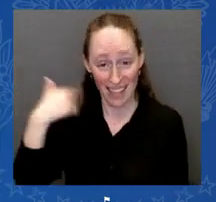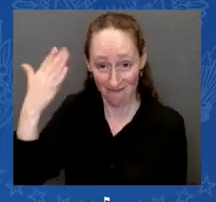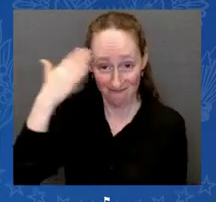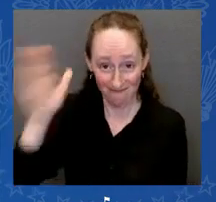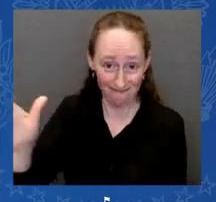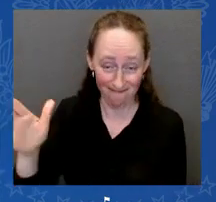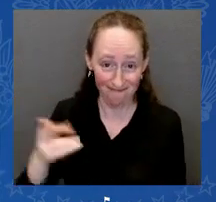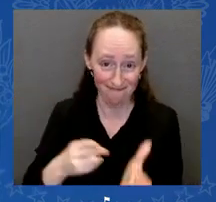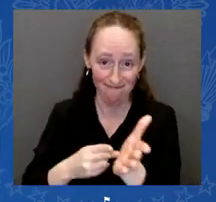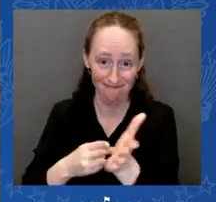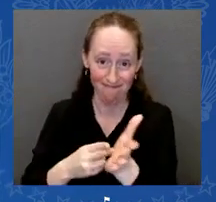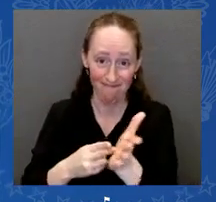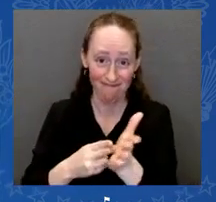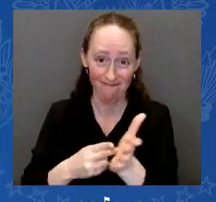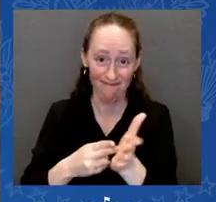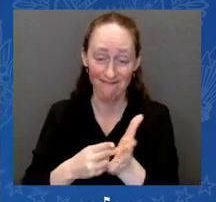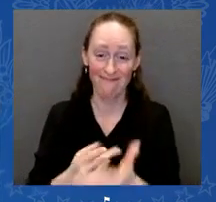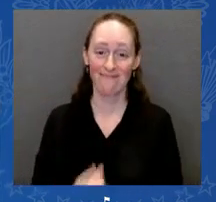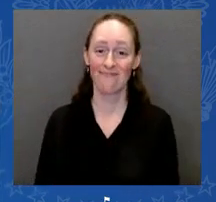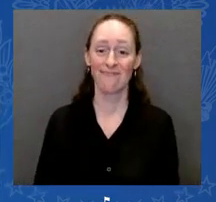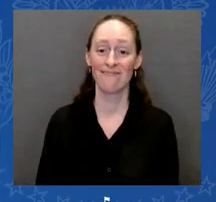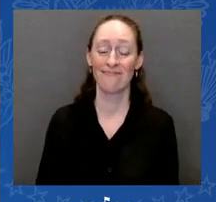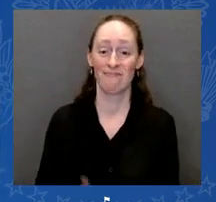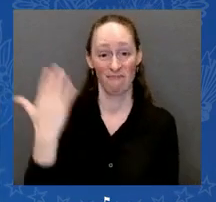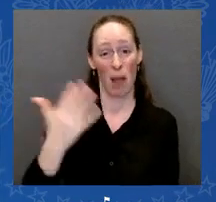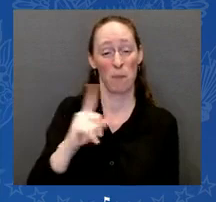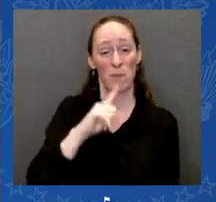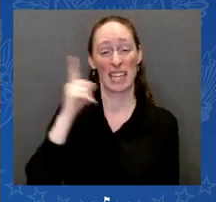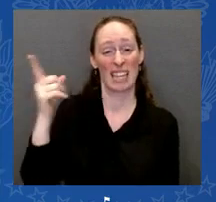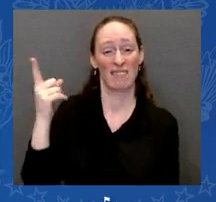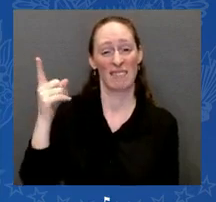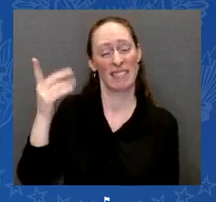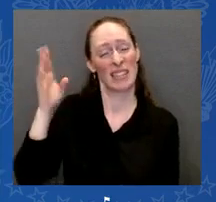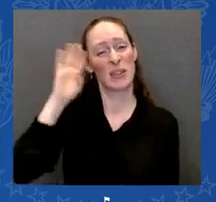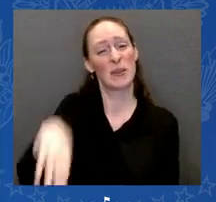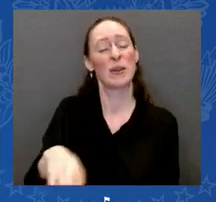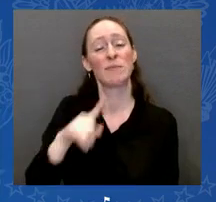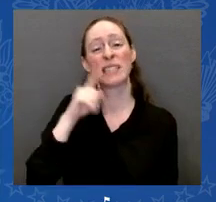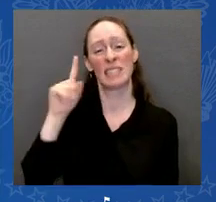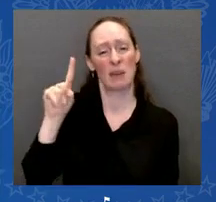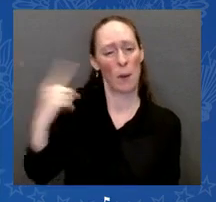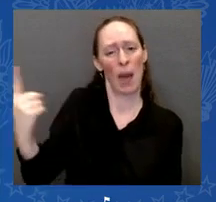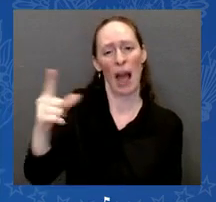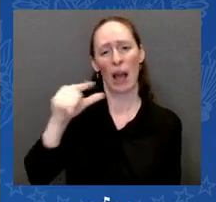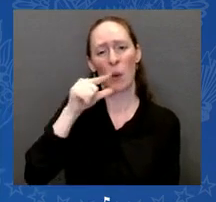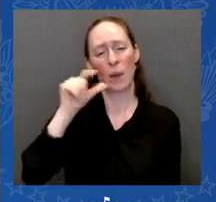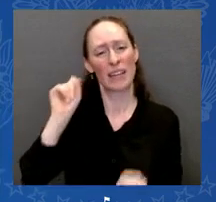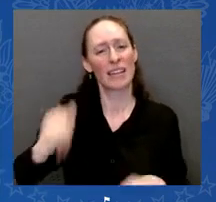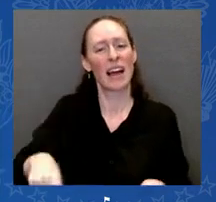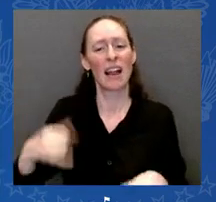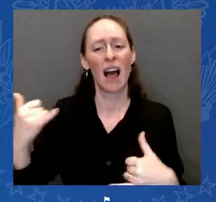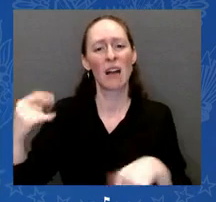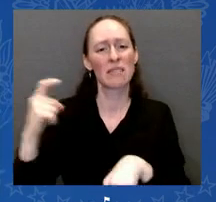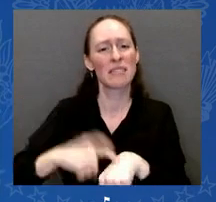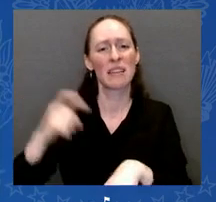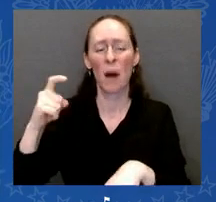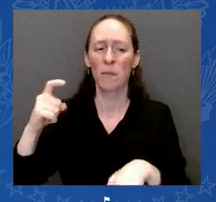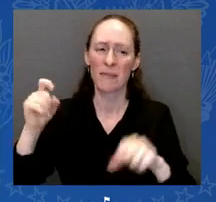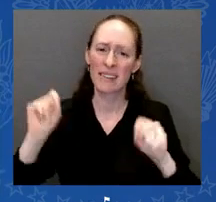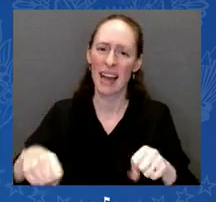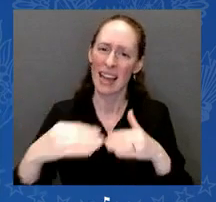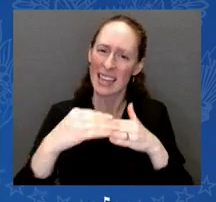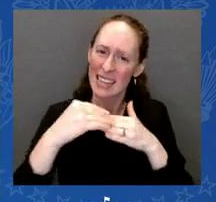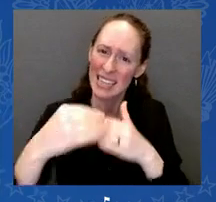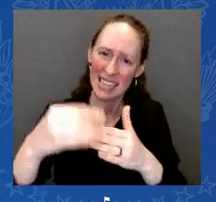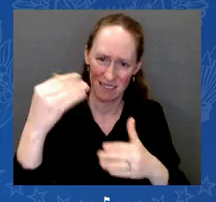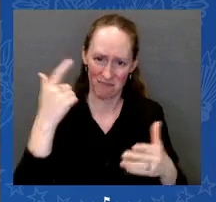who could lead the country out of these dark days. But having seen firsthand how much the pain of those parents from both Sandy Hook and Hartford